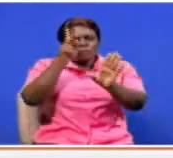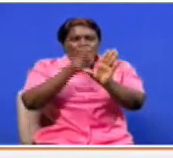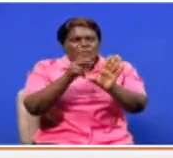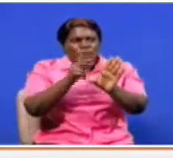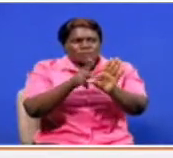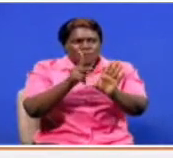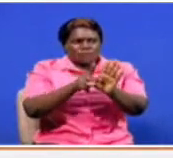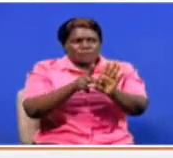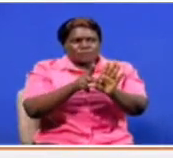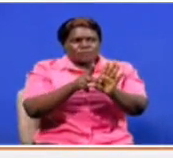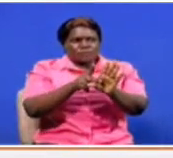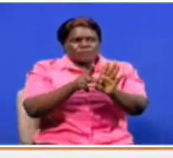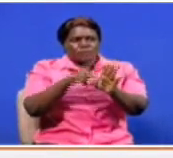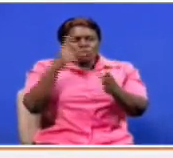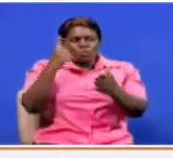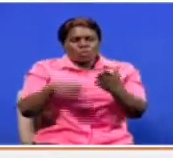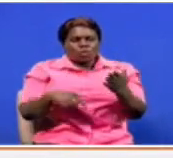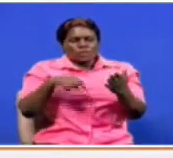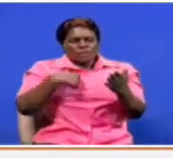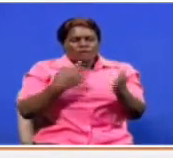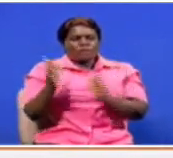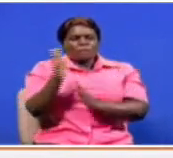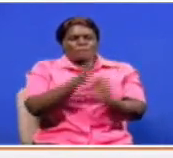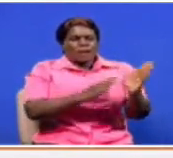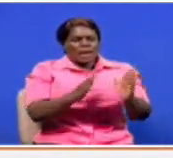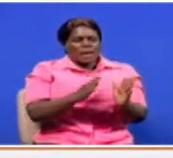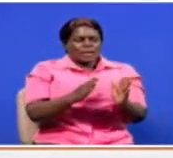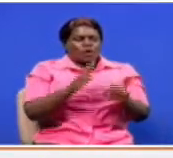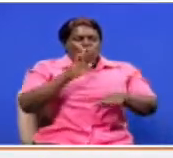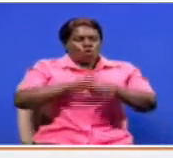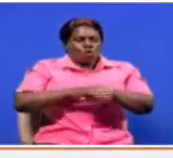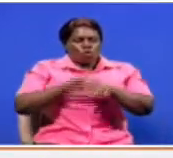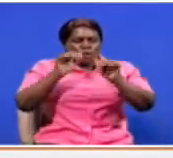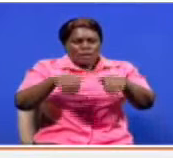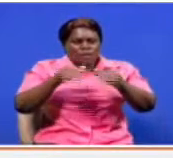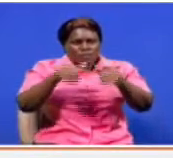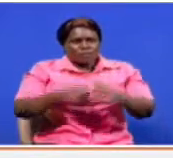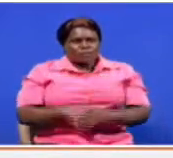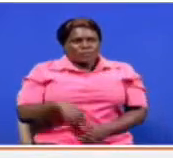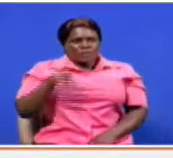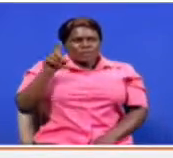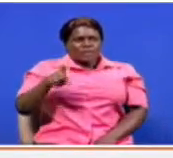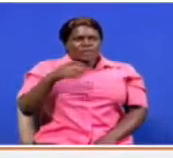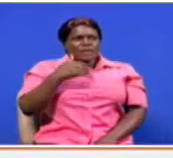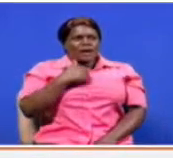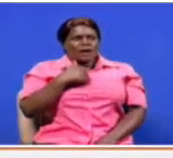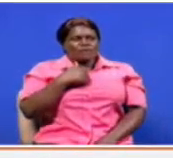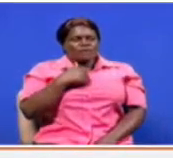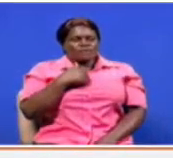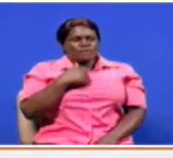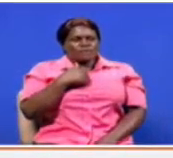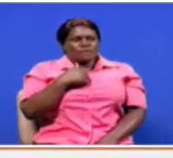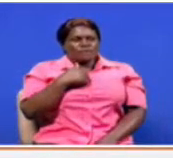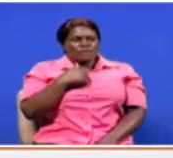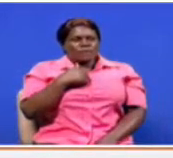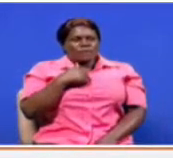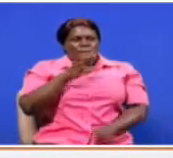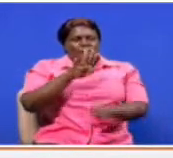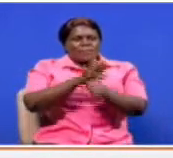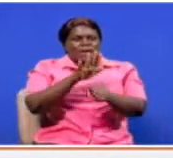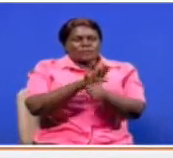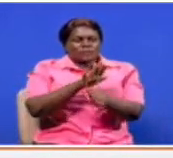and exactly what it is that we are planning on agriculture. There is need to be a lot